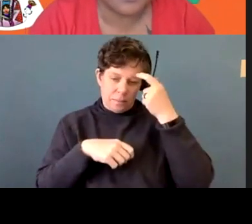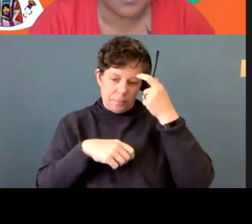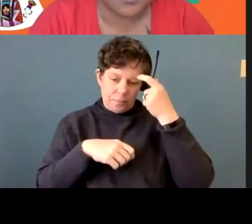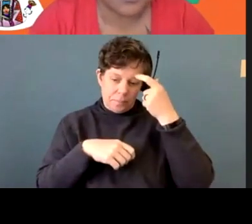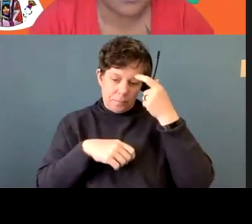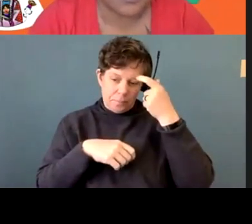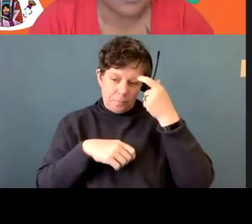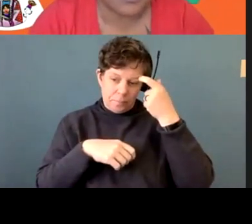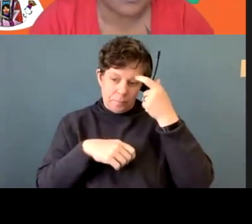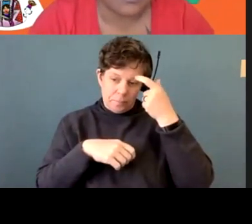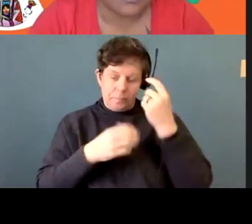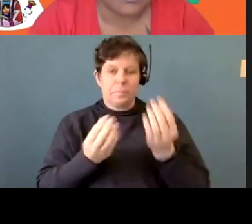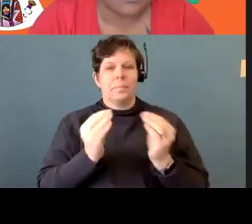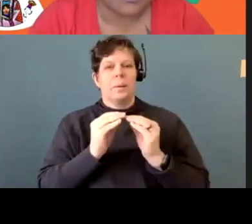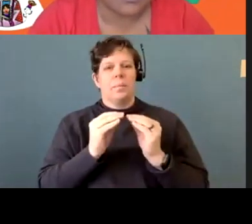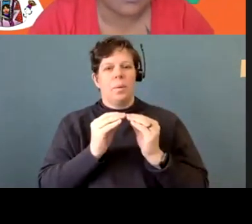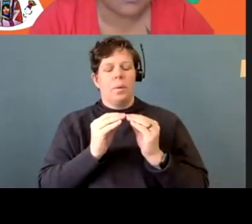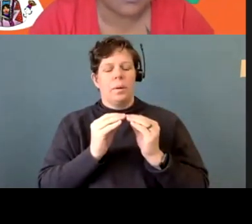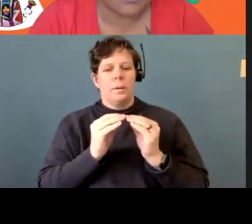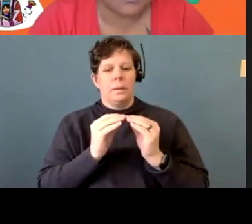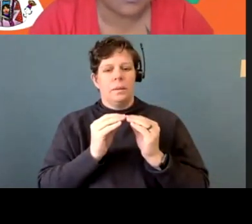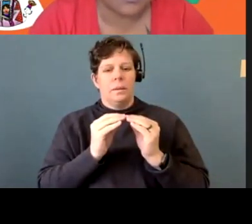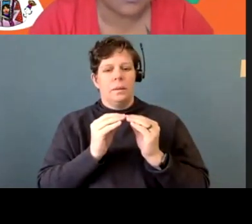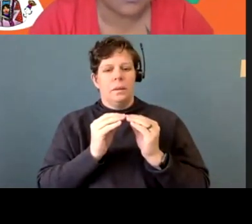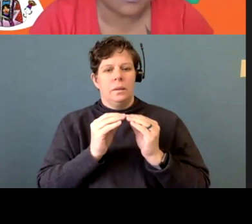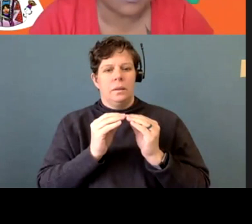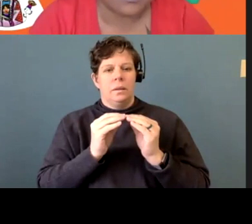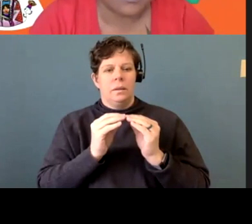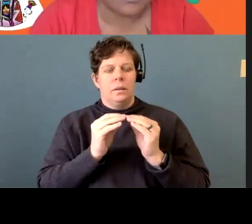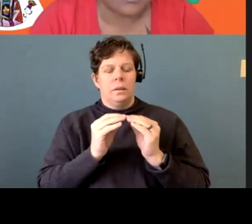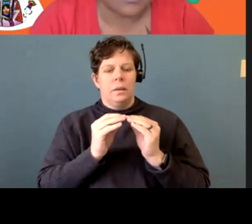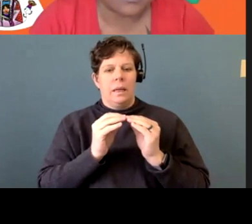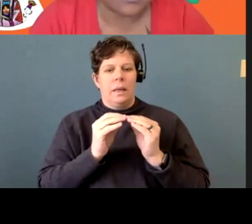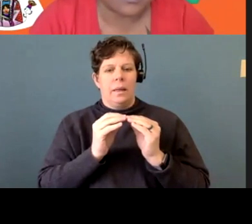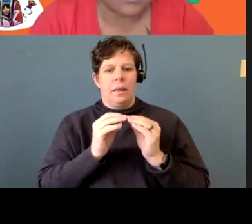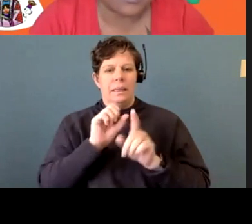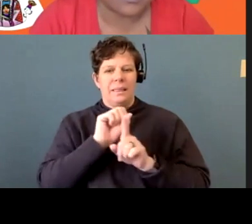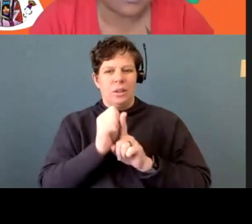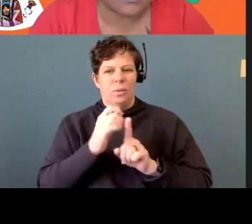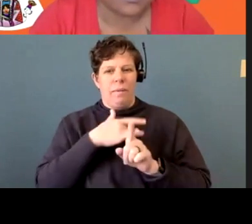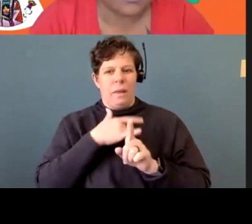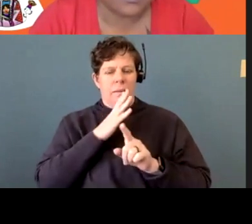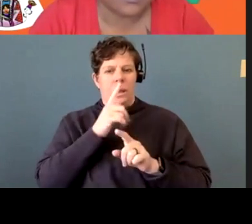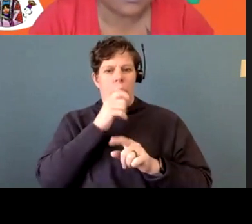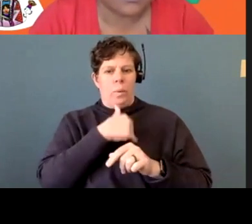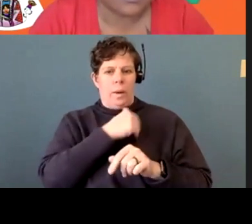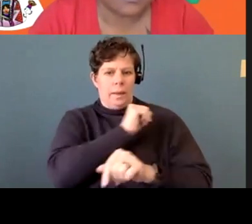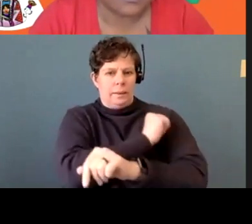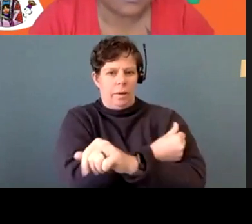more, it has to do with who has the authority to do, you know, do